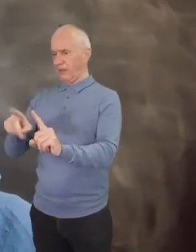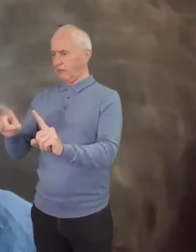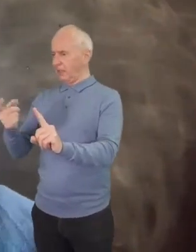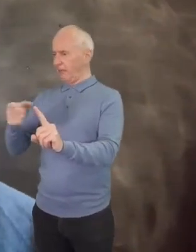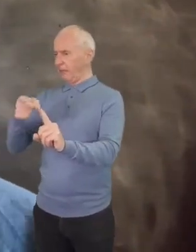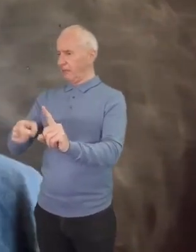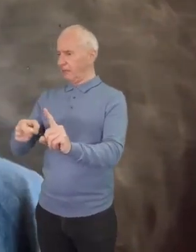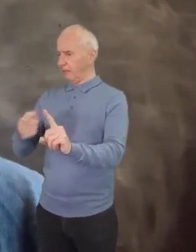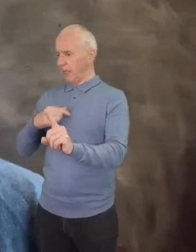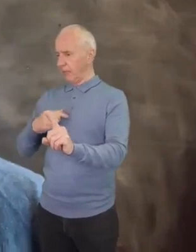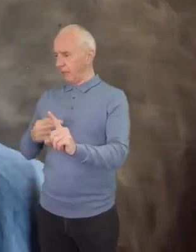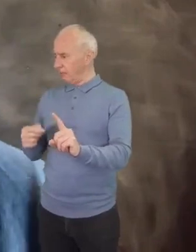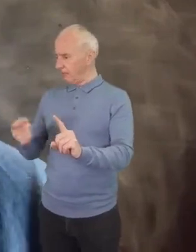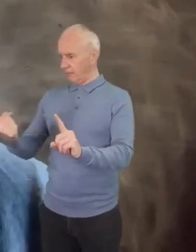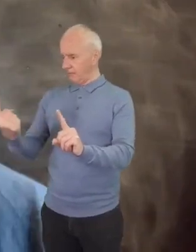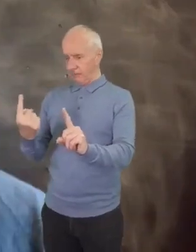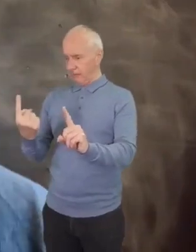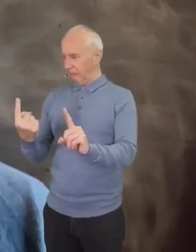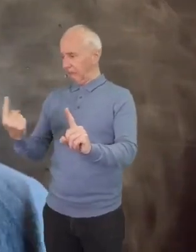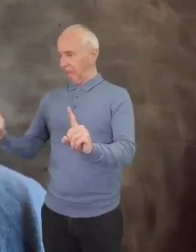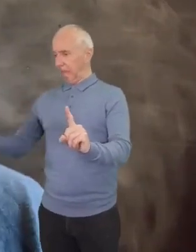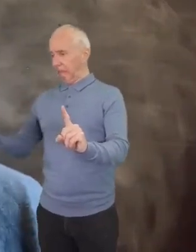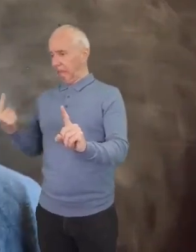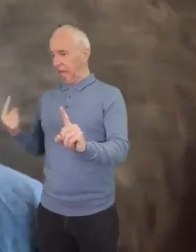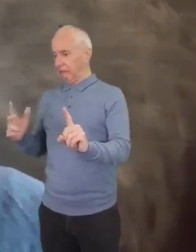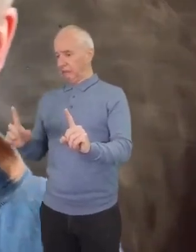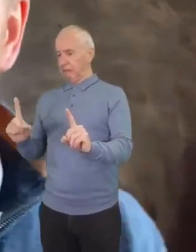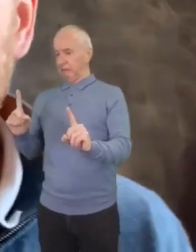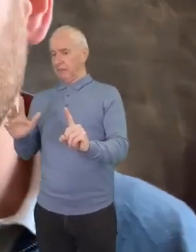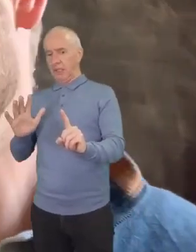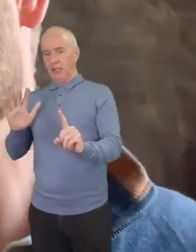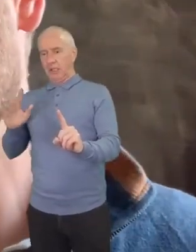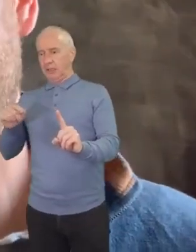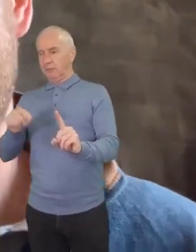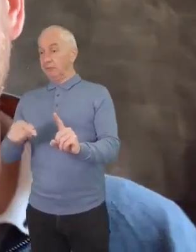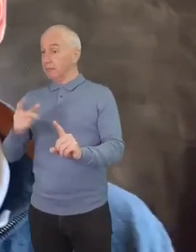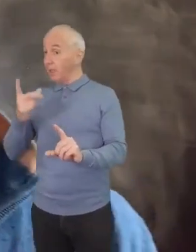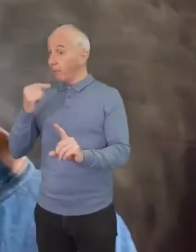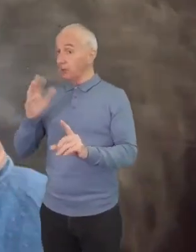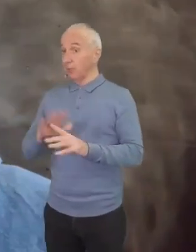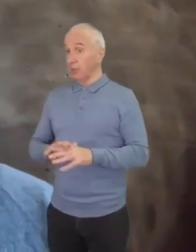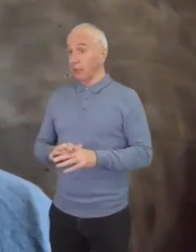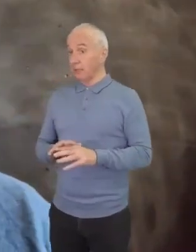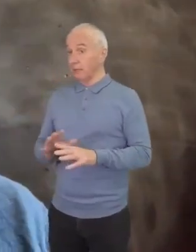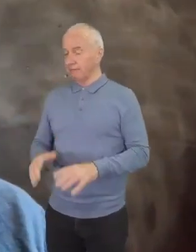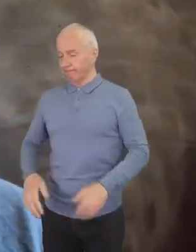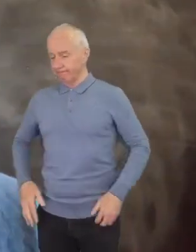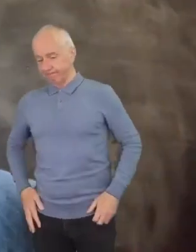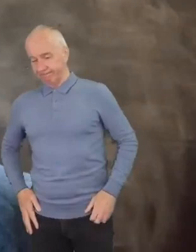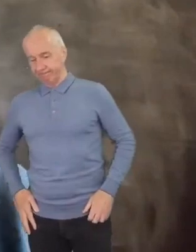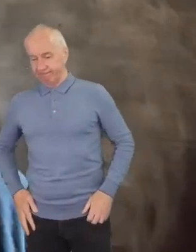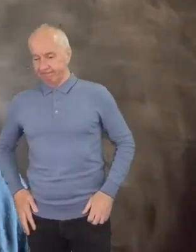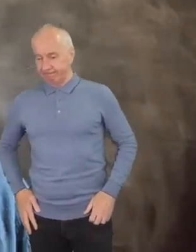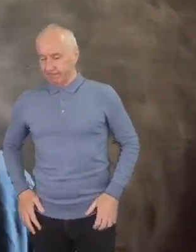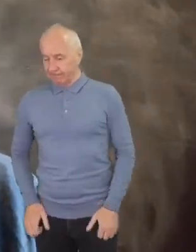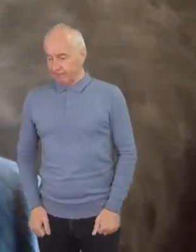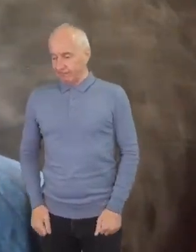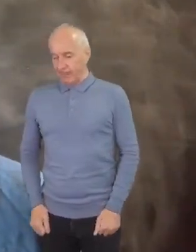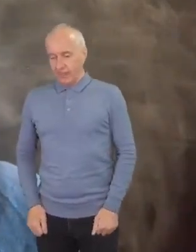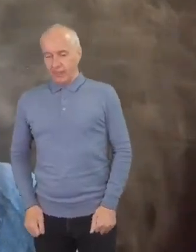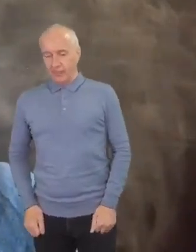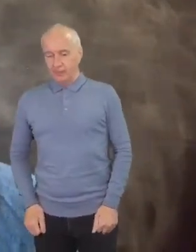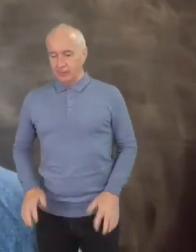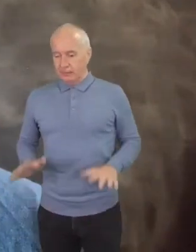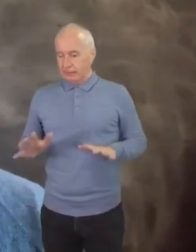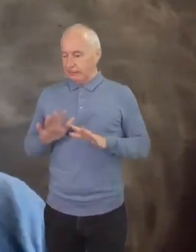cross the street or just take a breath as they walk past. Possibly even put their hand in their pocket to grab their wallet, whilst